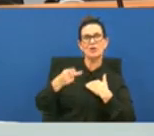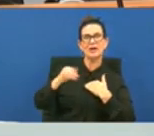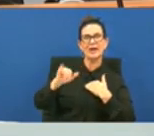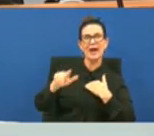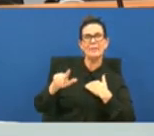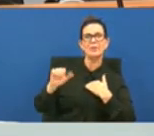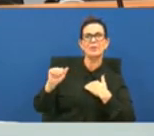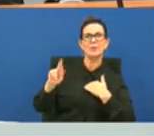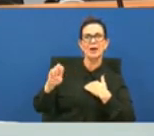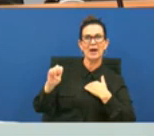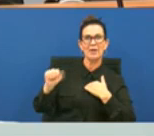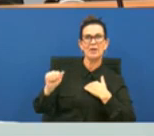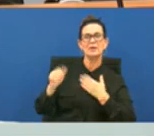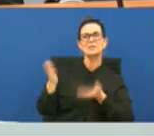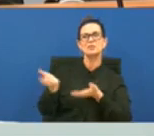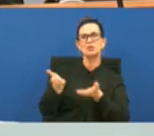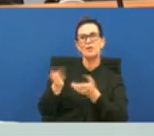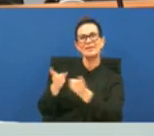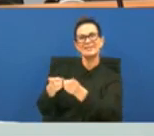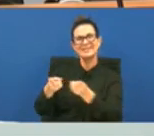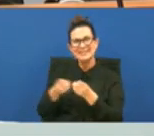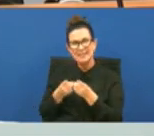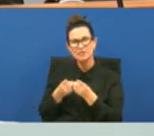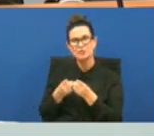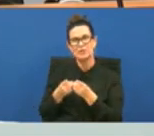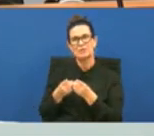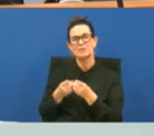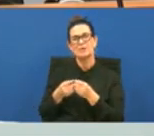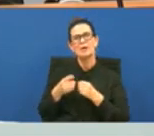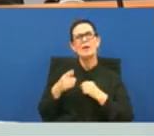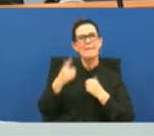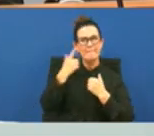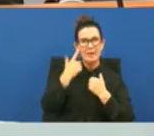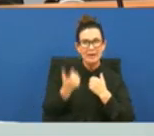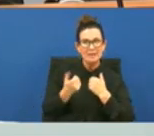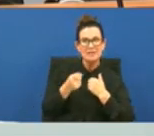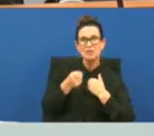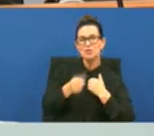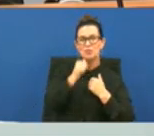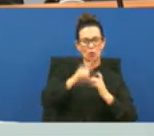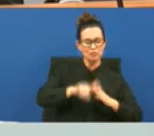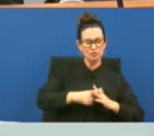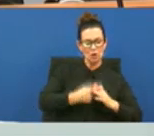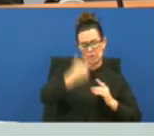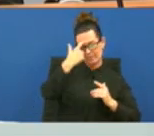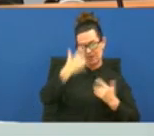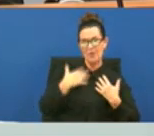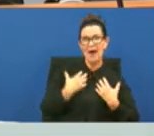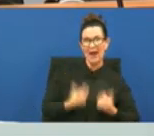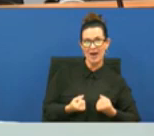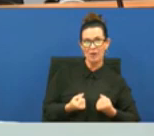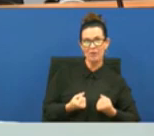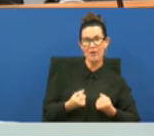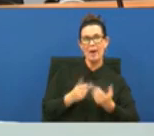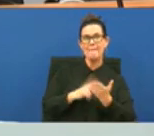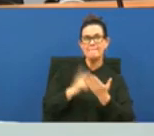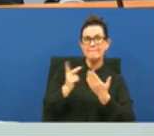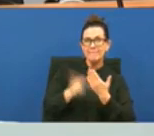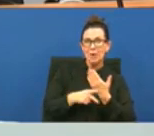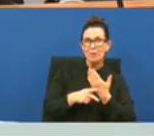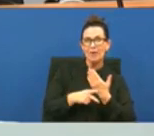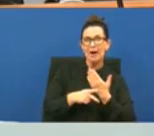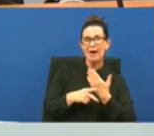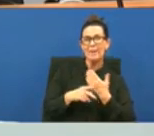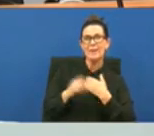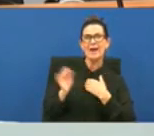district because that for one thing you don't start a mental health uh project program just